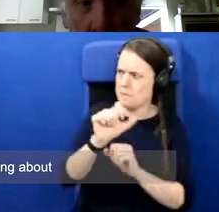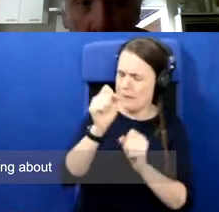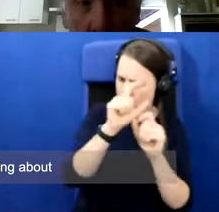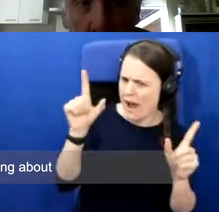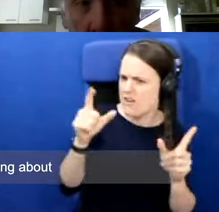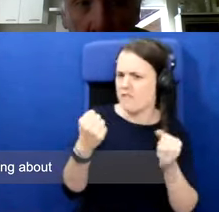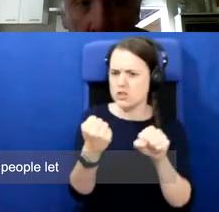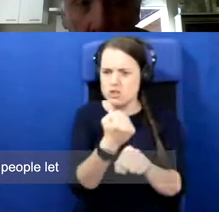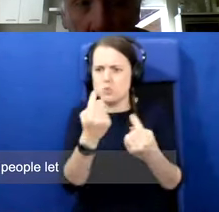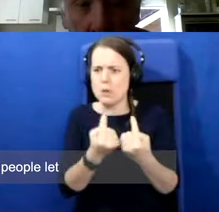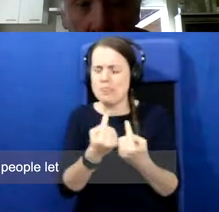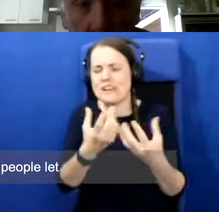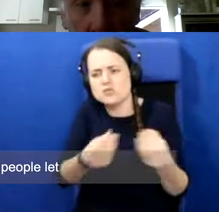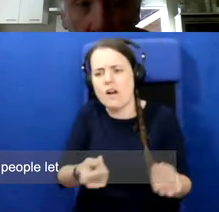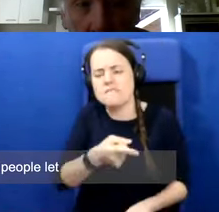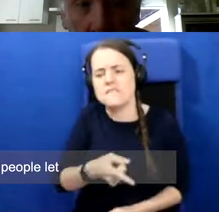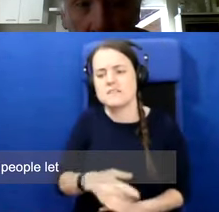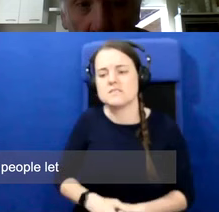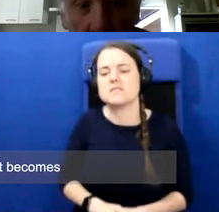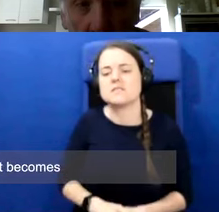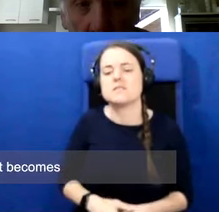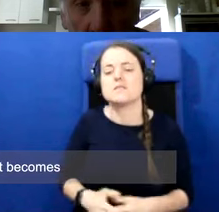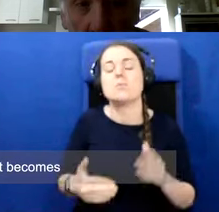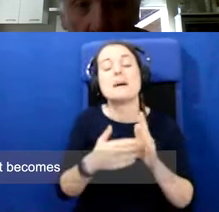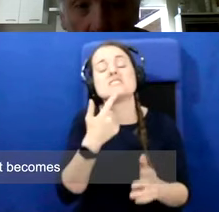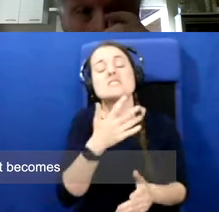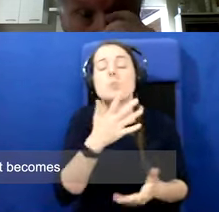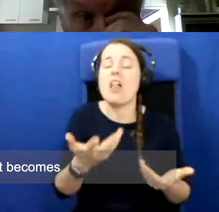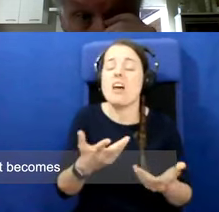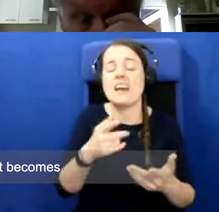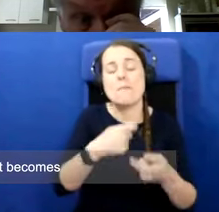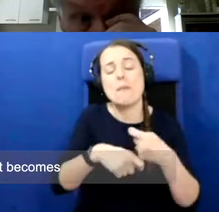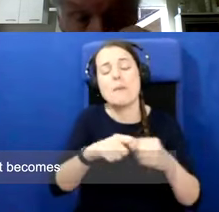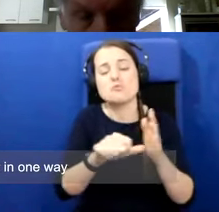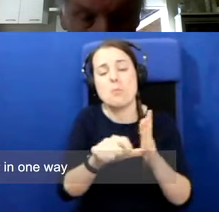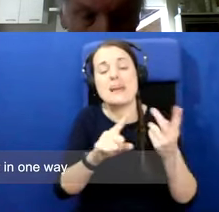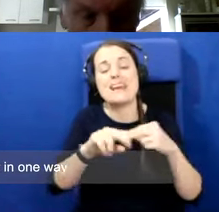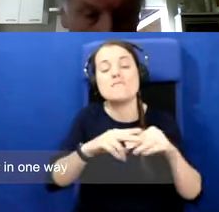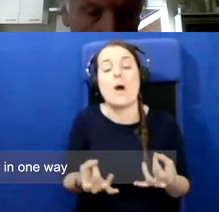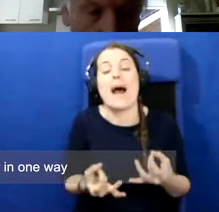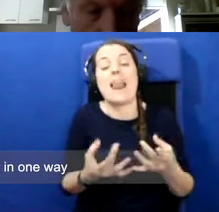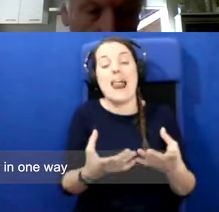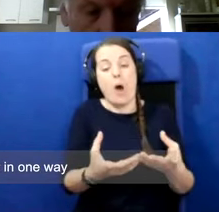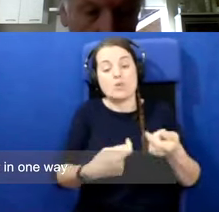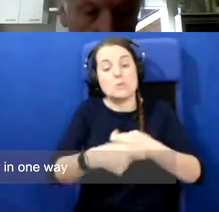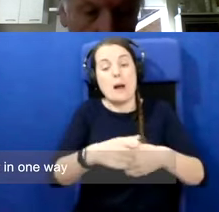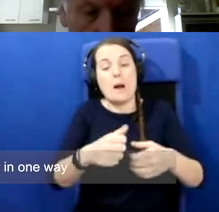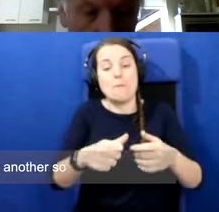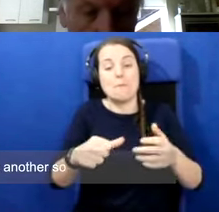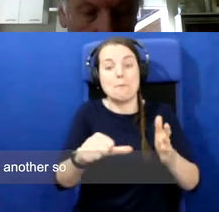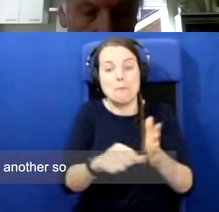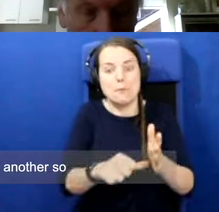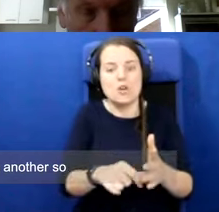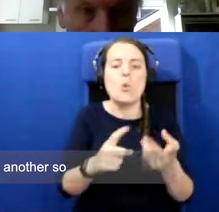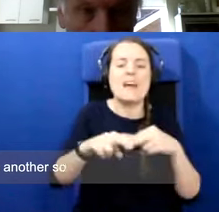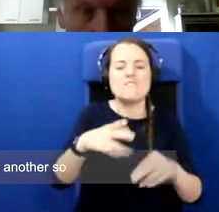I suppose it's a problem if people let it become a problem or if it becomes used in a triumphal manner in one way or is seen as threatening